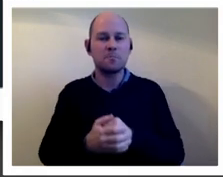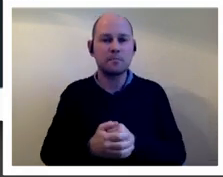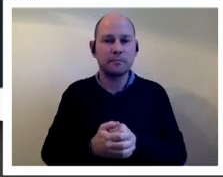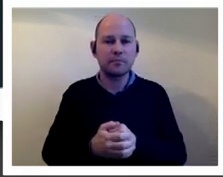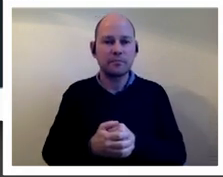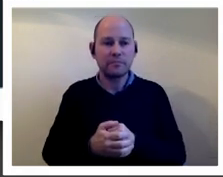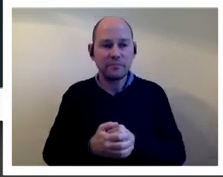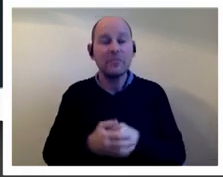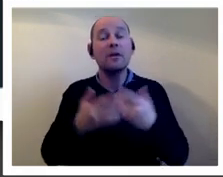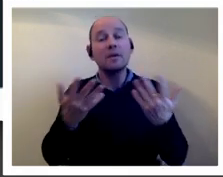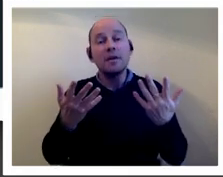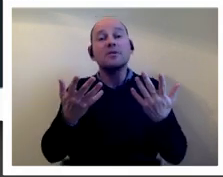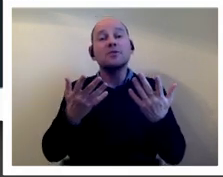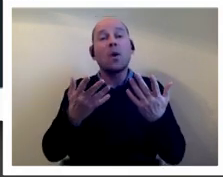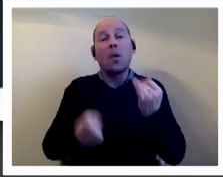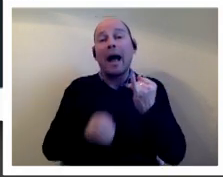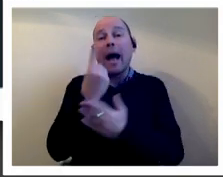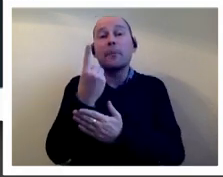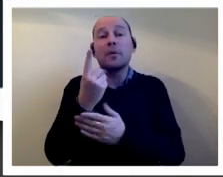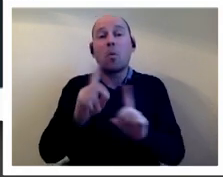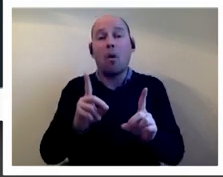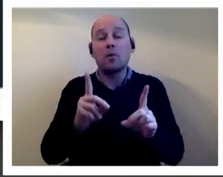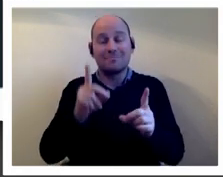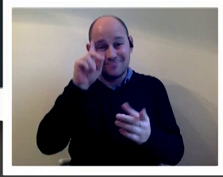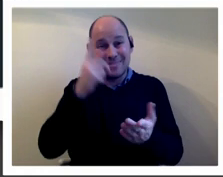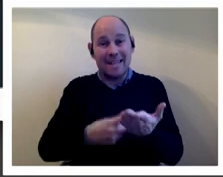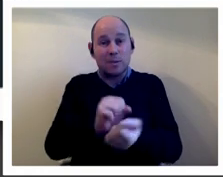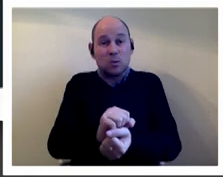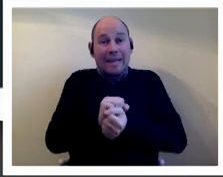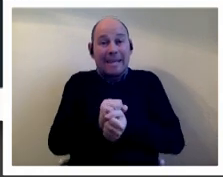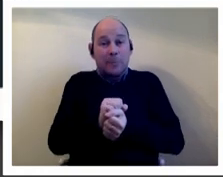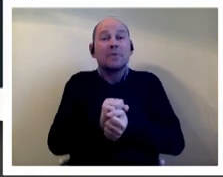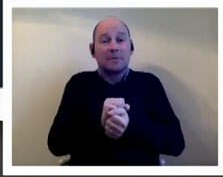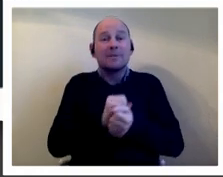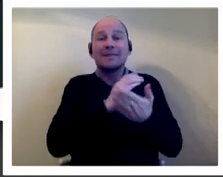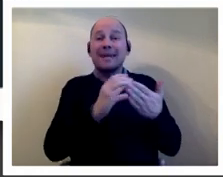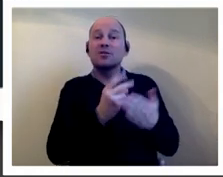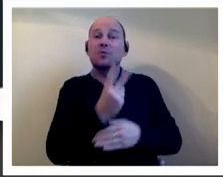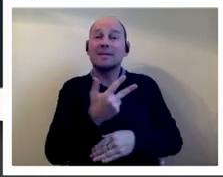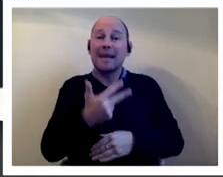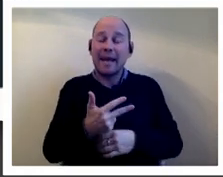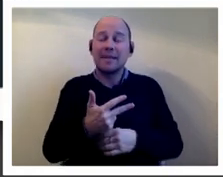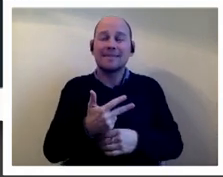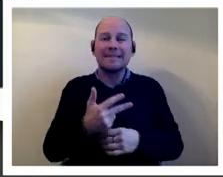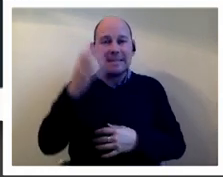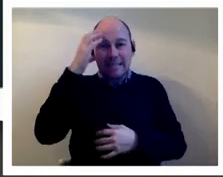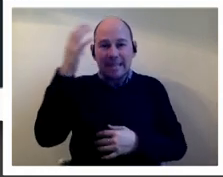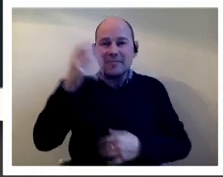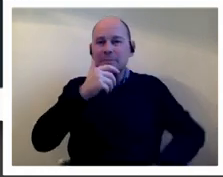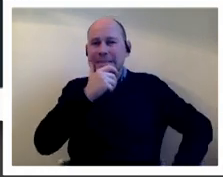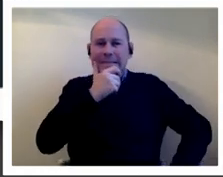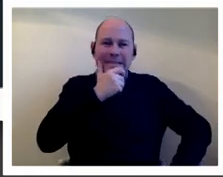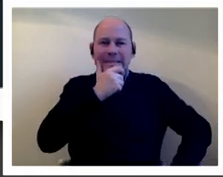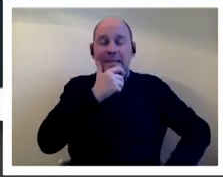essentially to keep section 28 and the government realized that they were heading for defeat and they tried to compromise by suggesting an amendment to a different bill